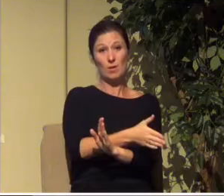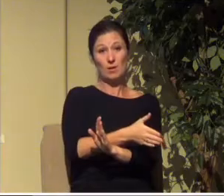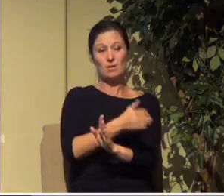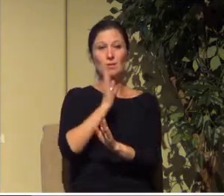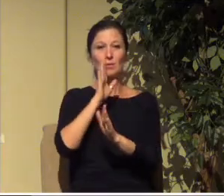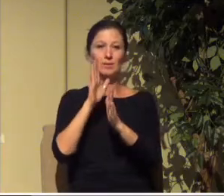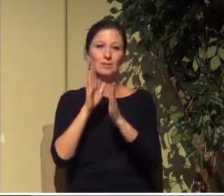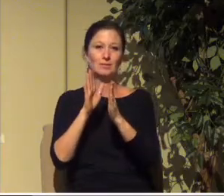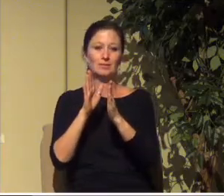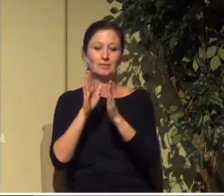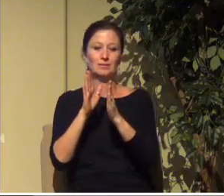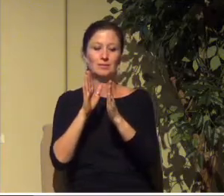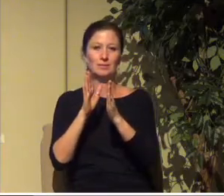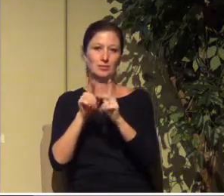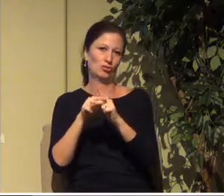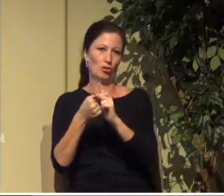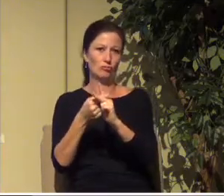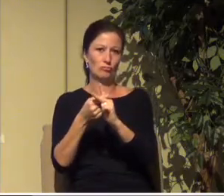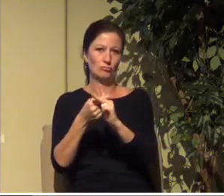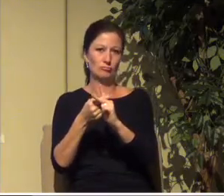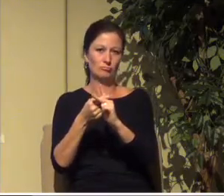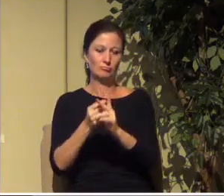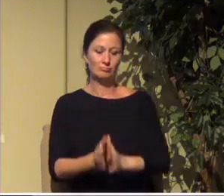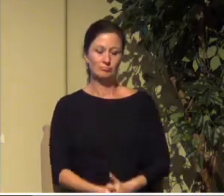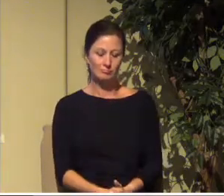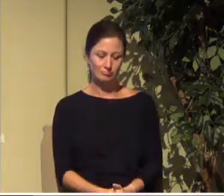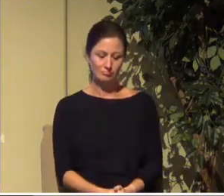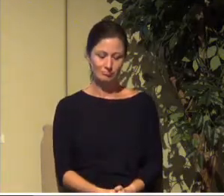All right, let's pray for the Lord's blessing.